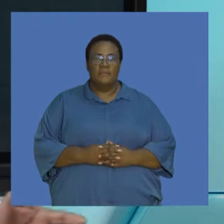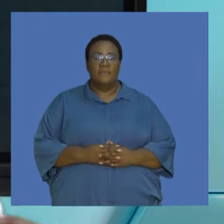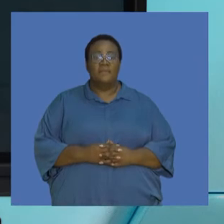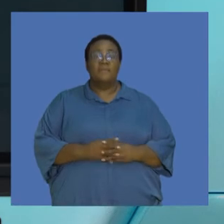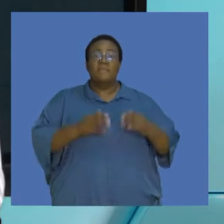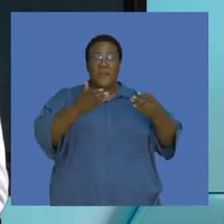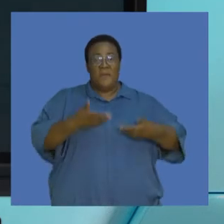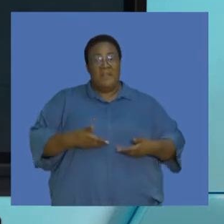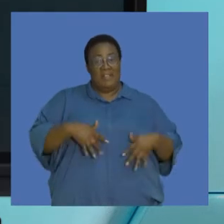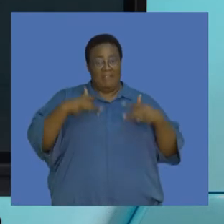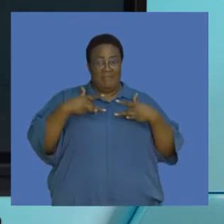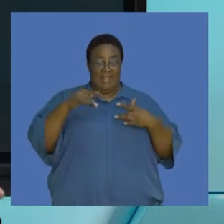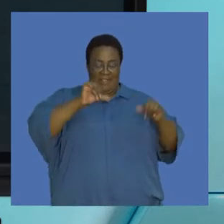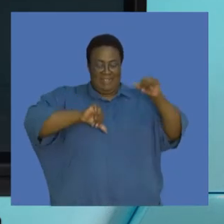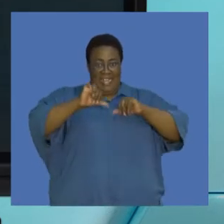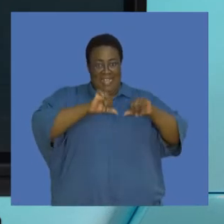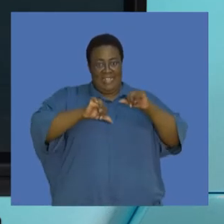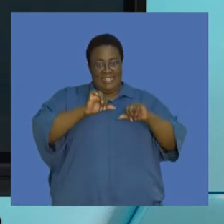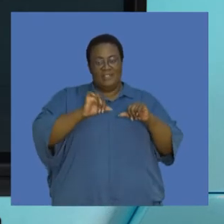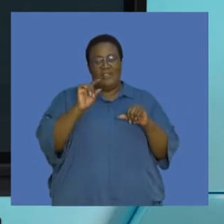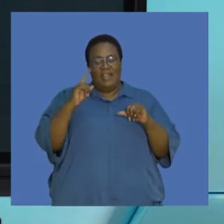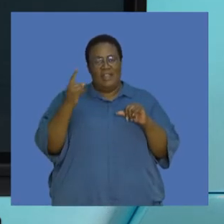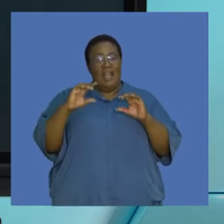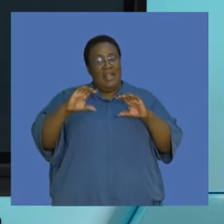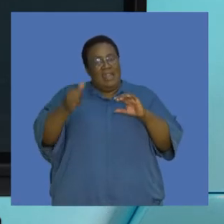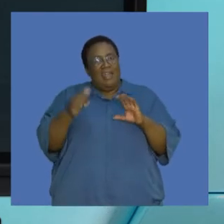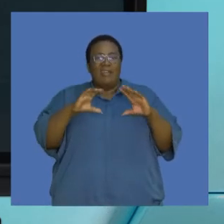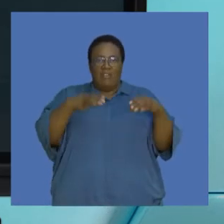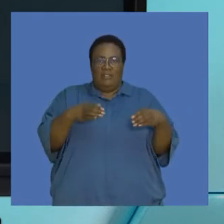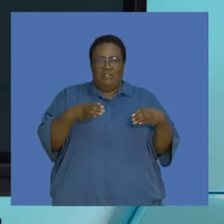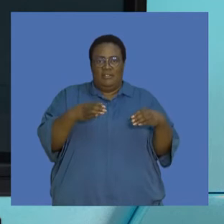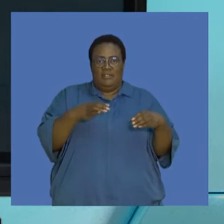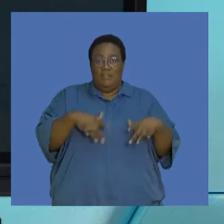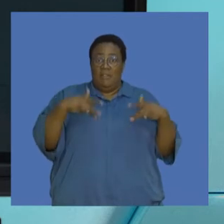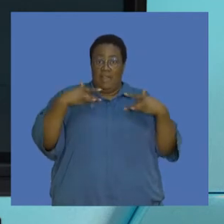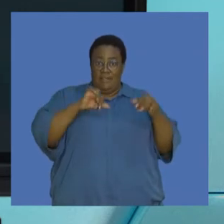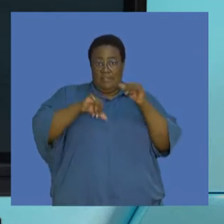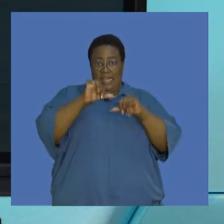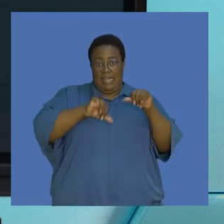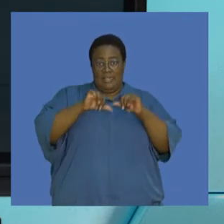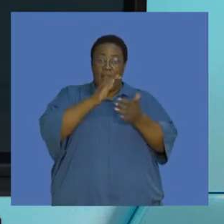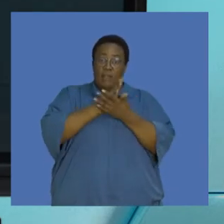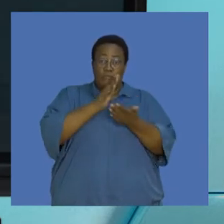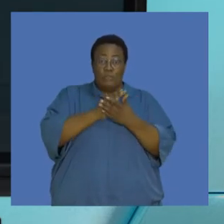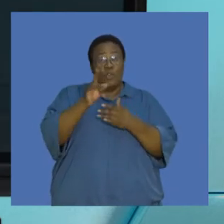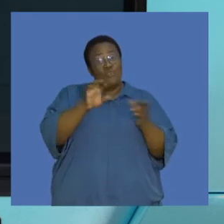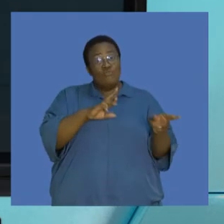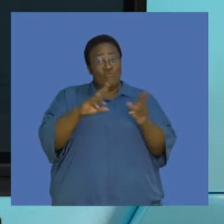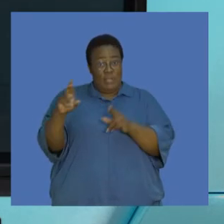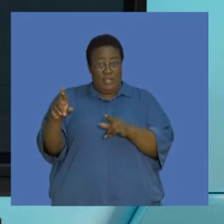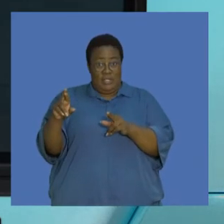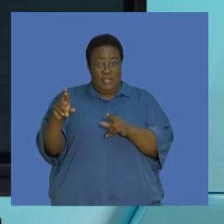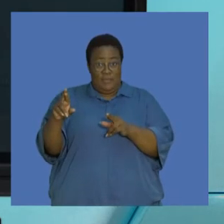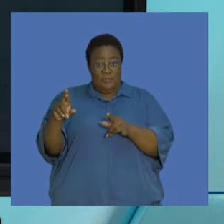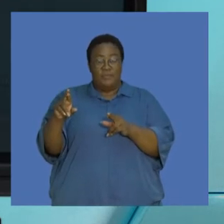Welcome, Life Science Learners, to another installment of Life Sciences. Well, I'm sure you guys are ready for the next installment